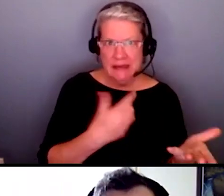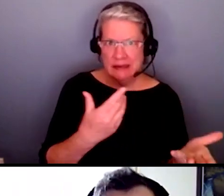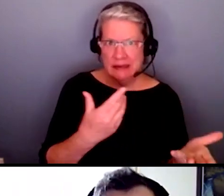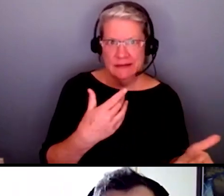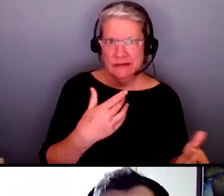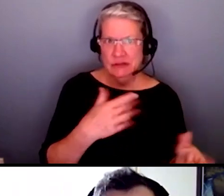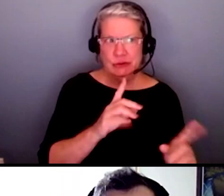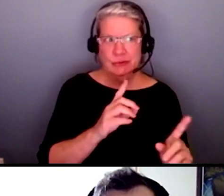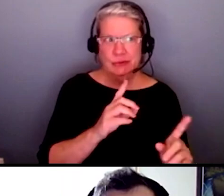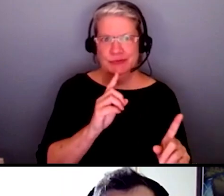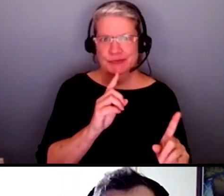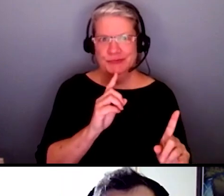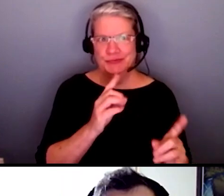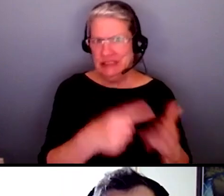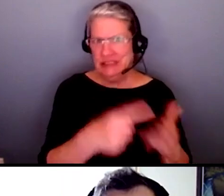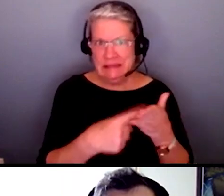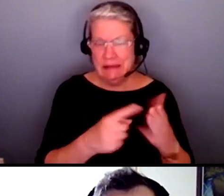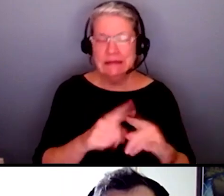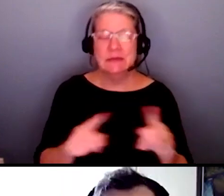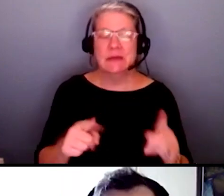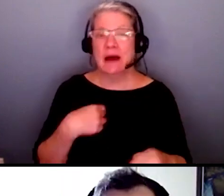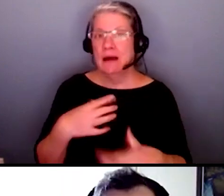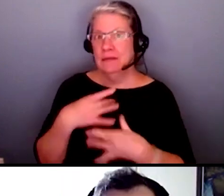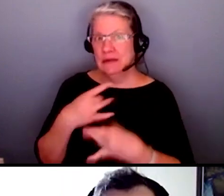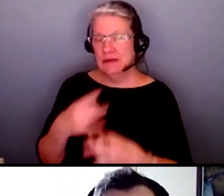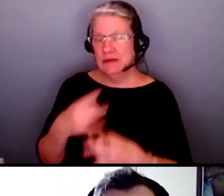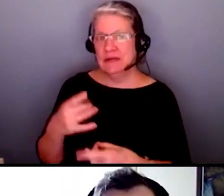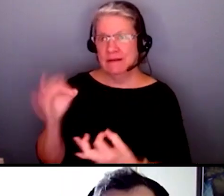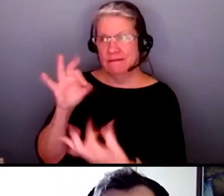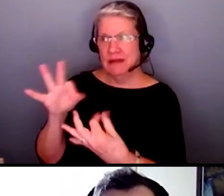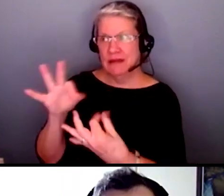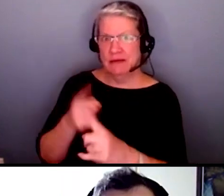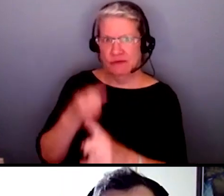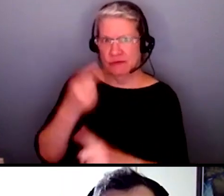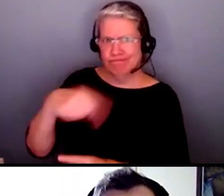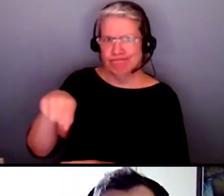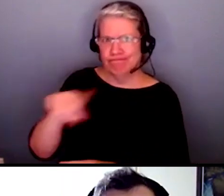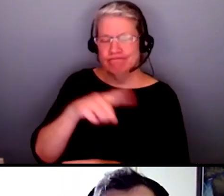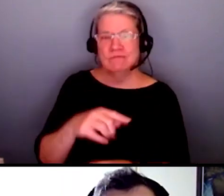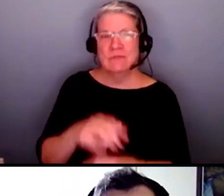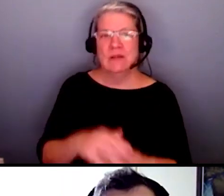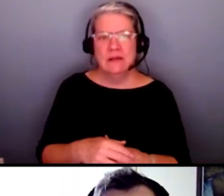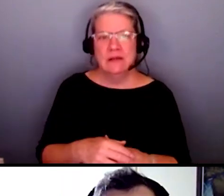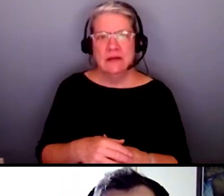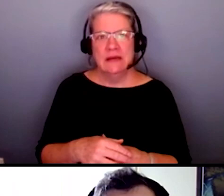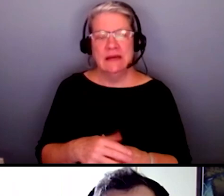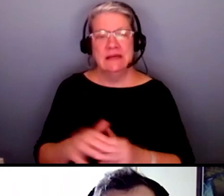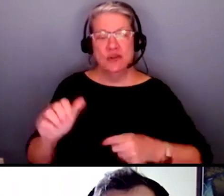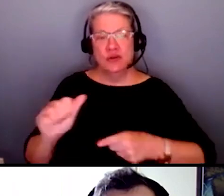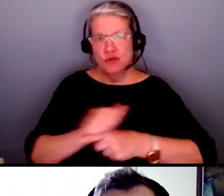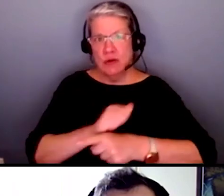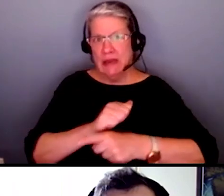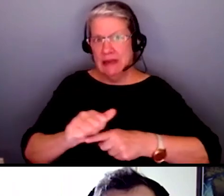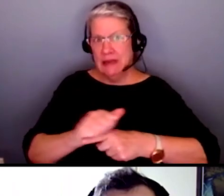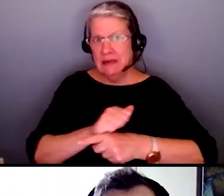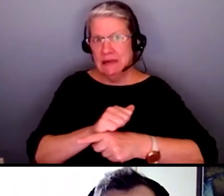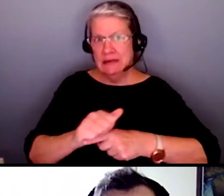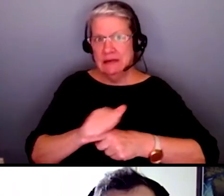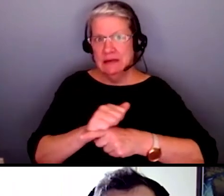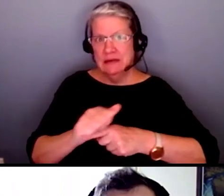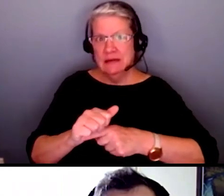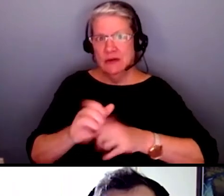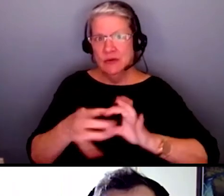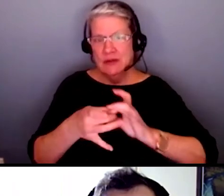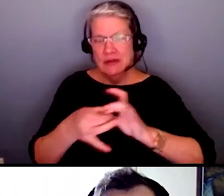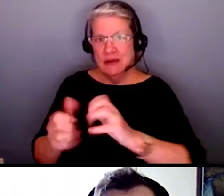answer it I'd actually be interested in feedback here is lack of training on disability